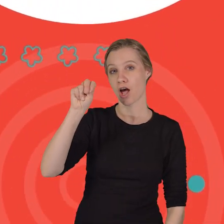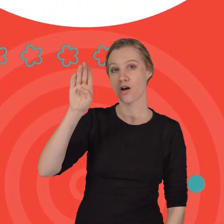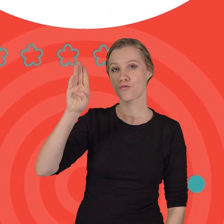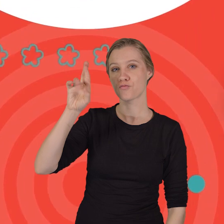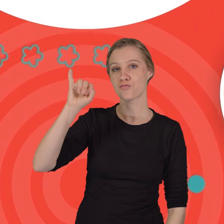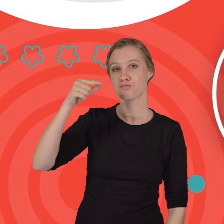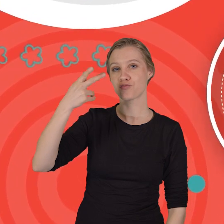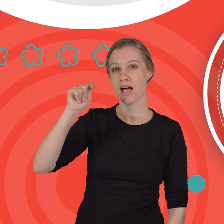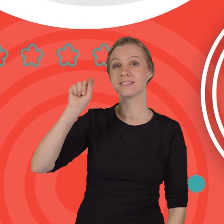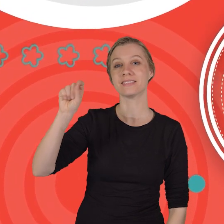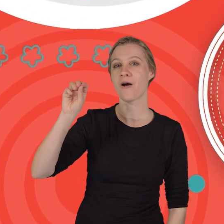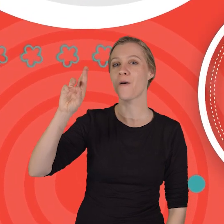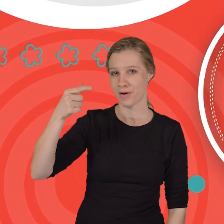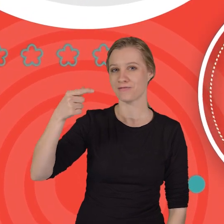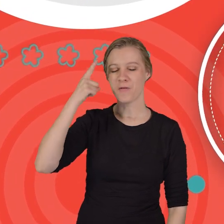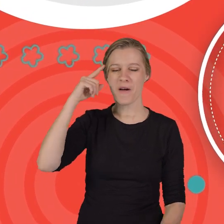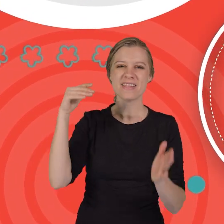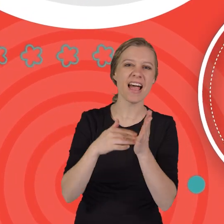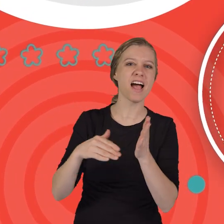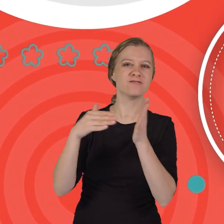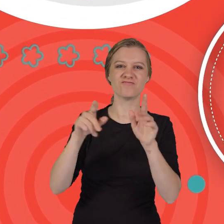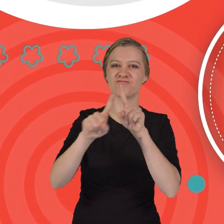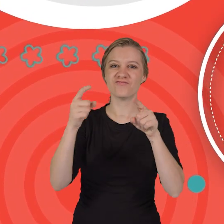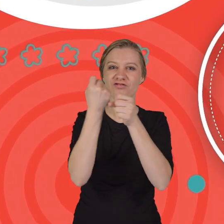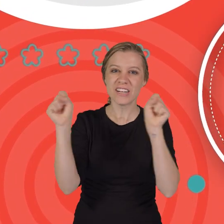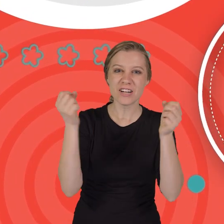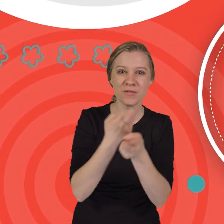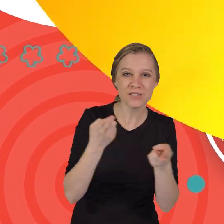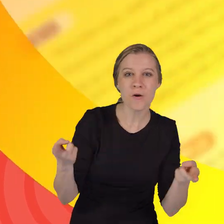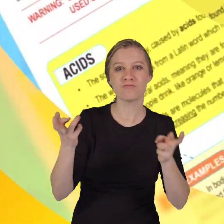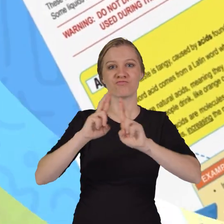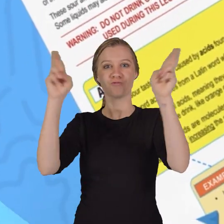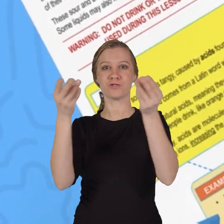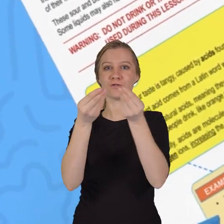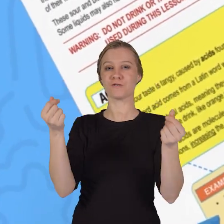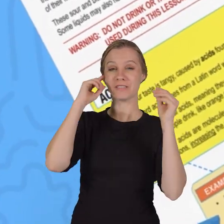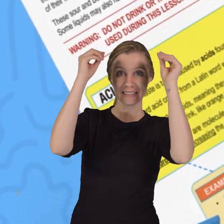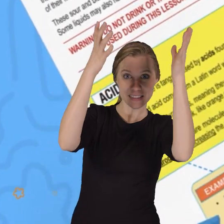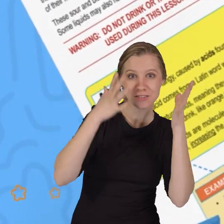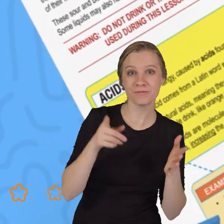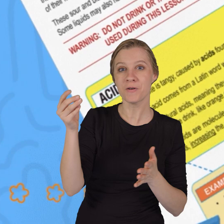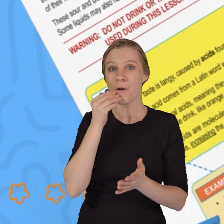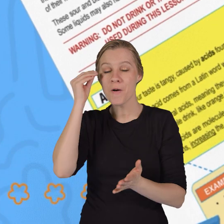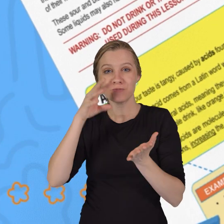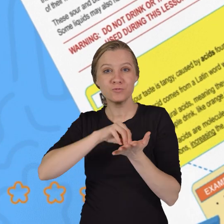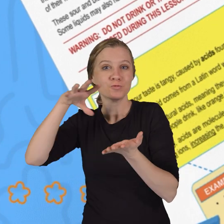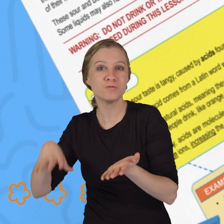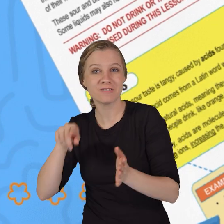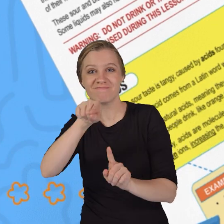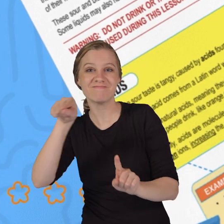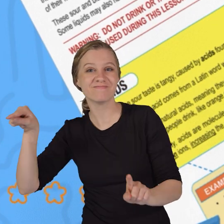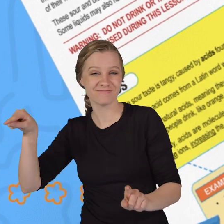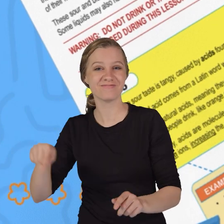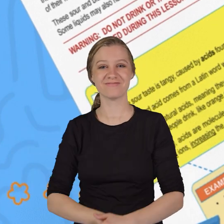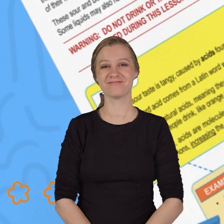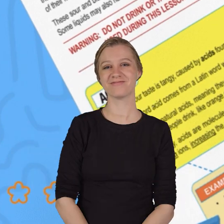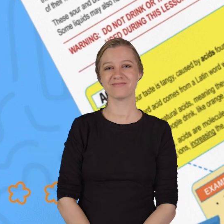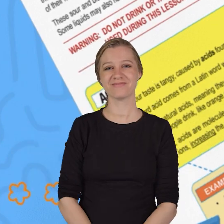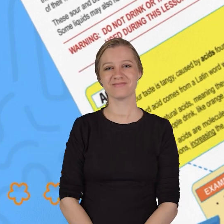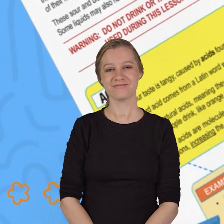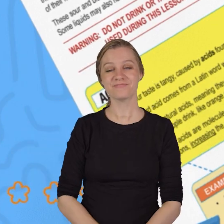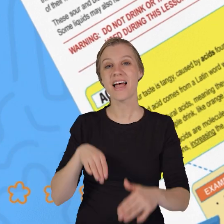learnbright.org for thousands of free resources resources and turnkey solutions for teachers and